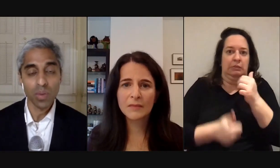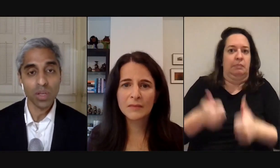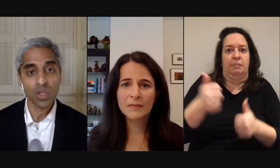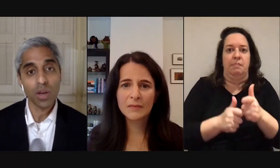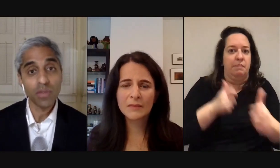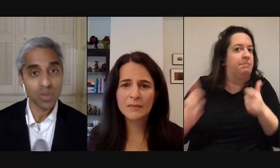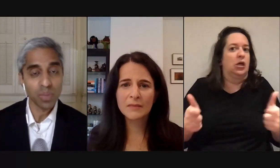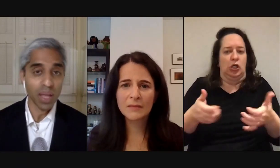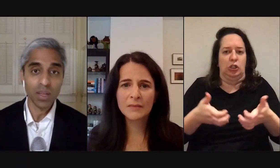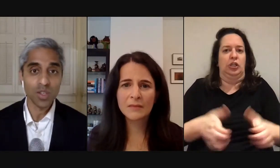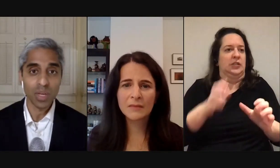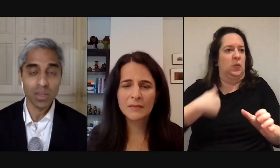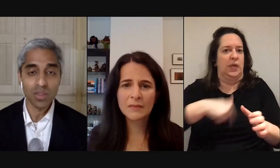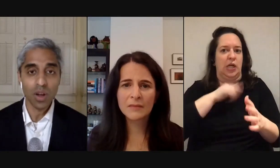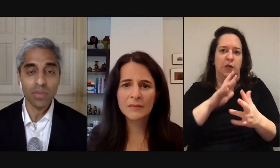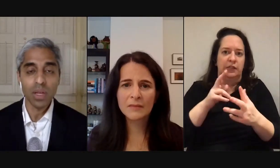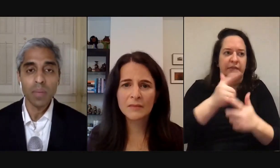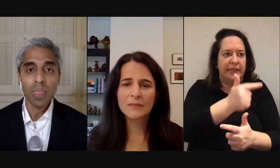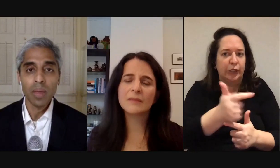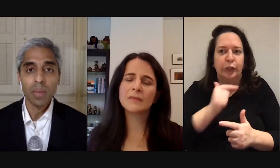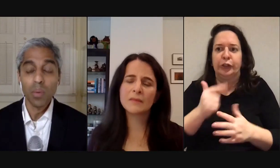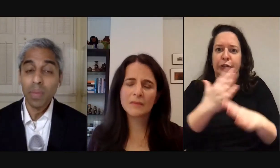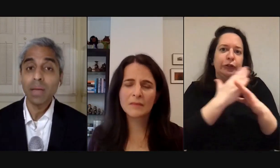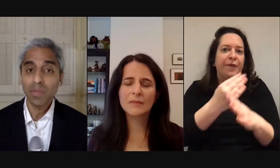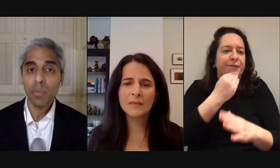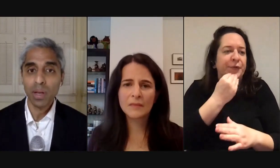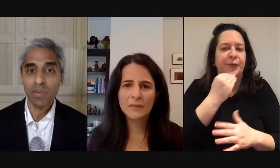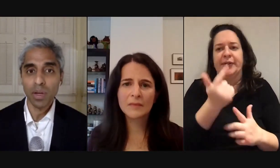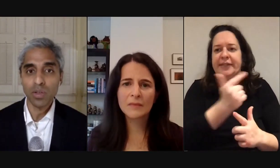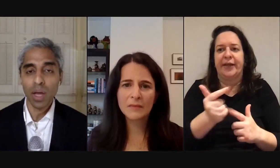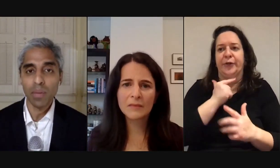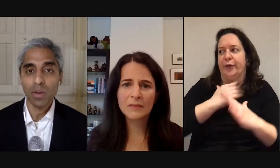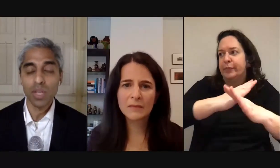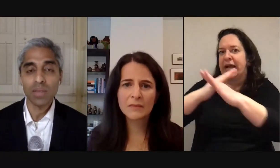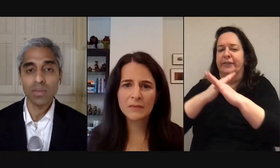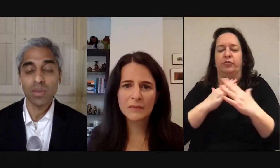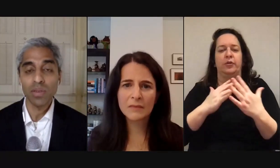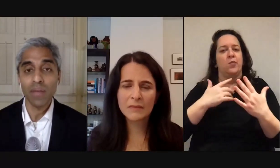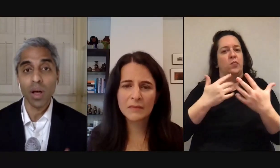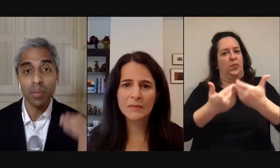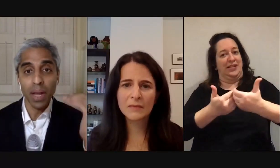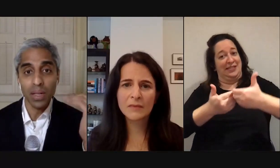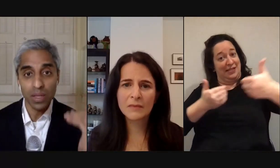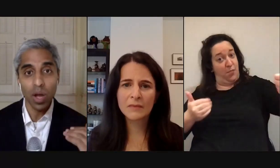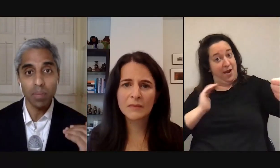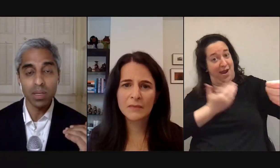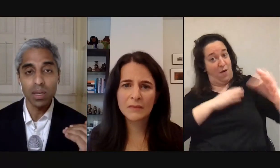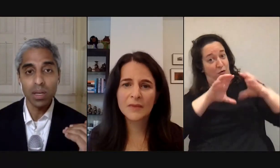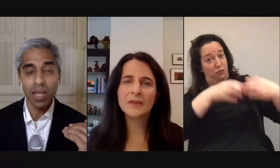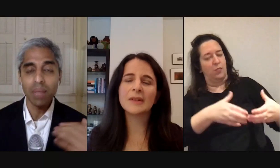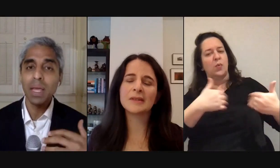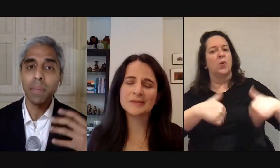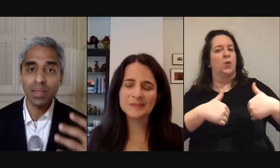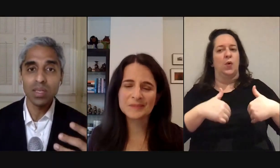predators that we could share our food supply and ensure we didn't starve but when we became separated from our tribe our chances of survival automatically dropped